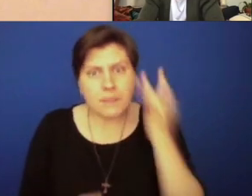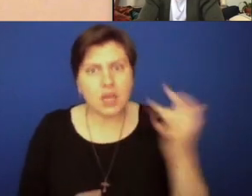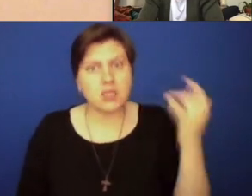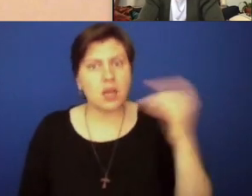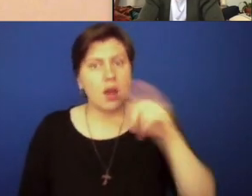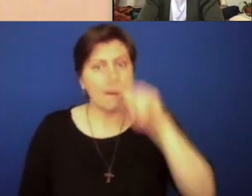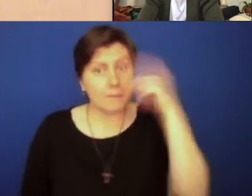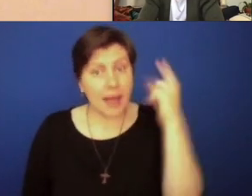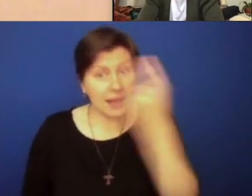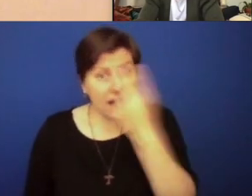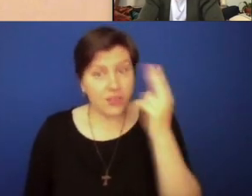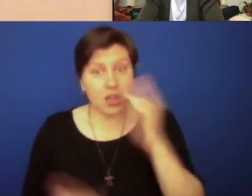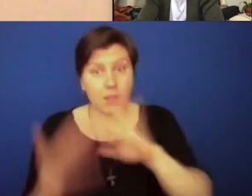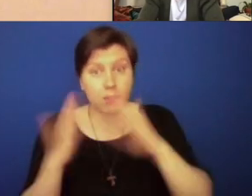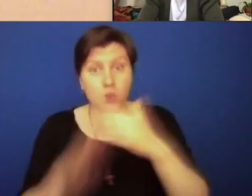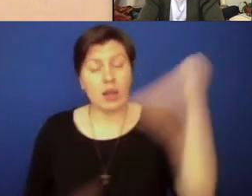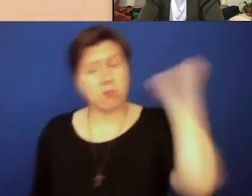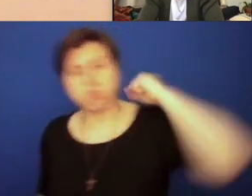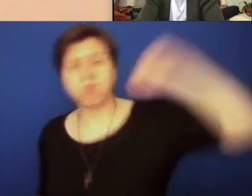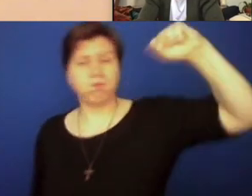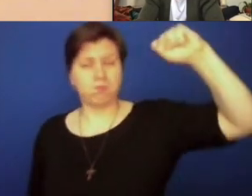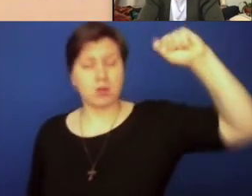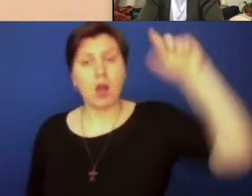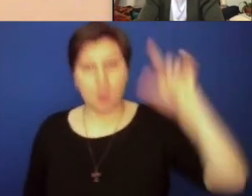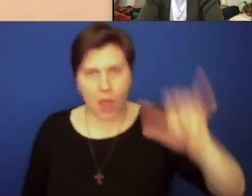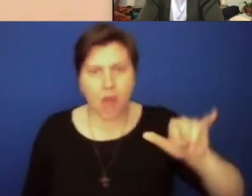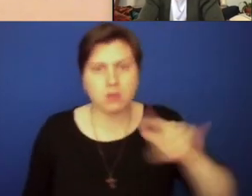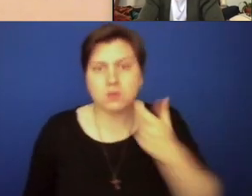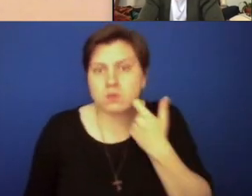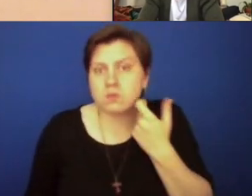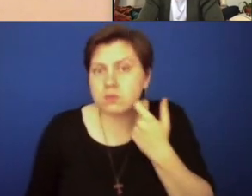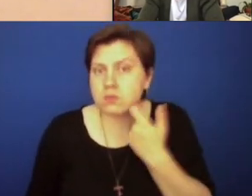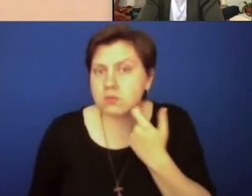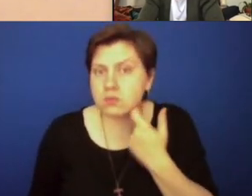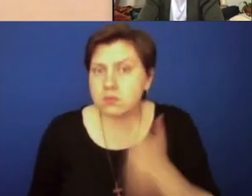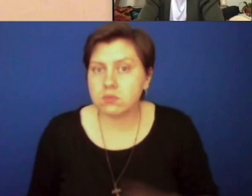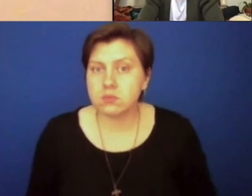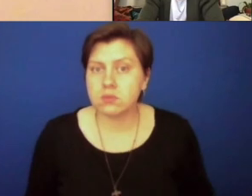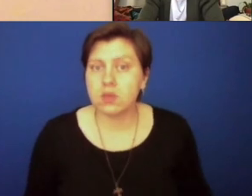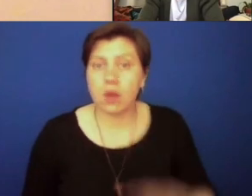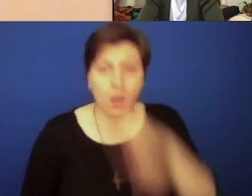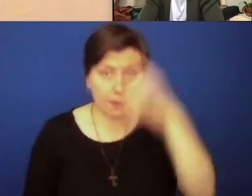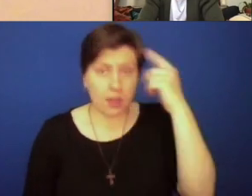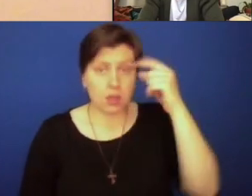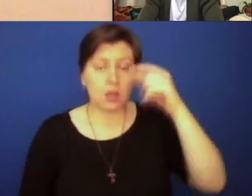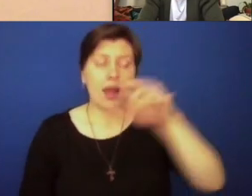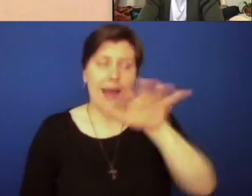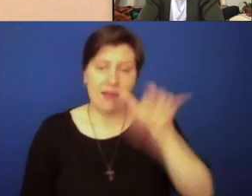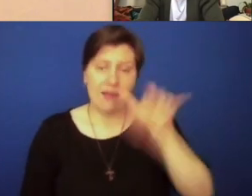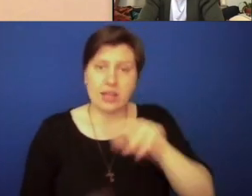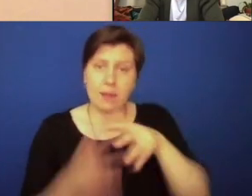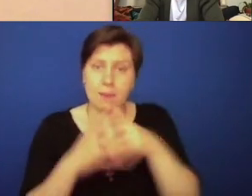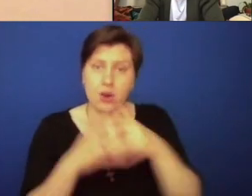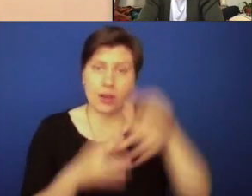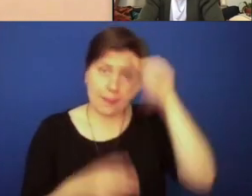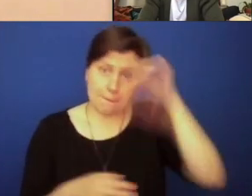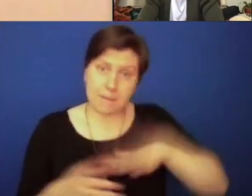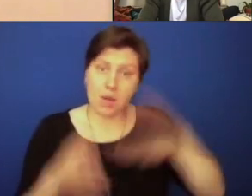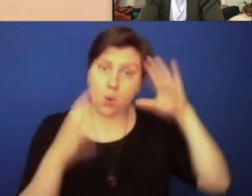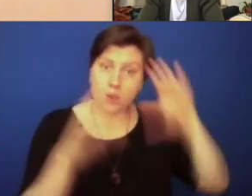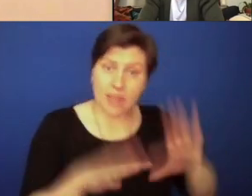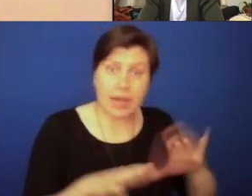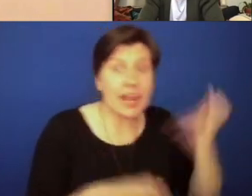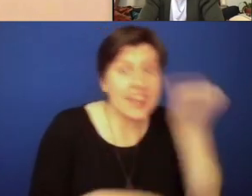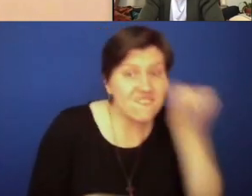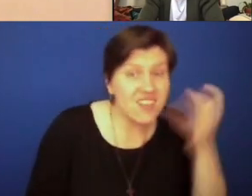protests on the part of the Black Catholic community. The first generations of African-American men who were ordained to the priesthood, if they are lucky, are